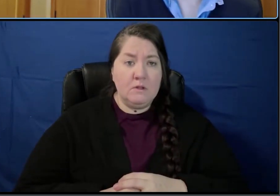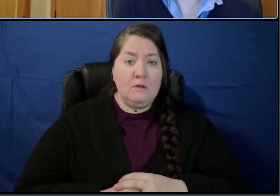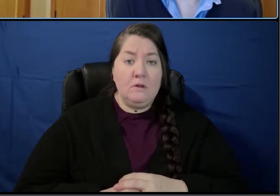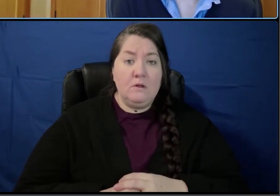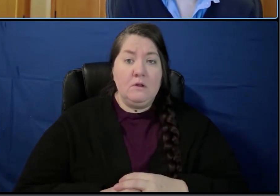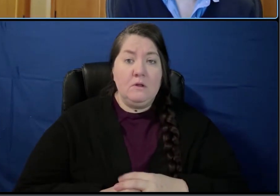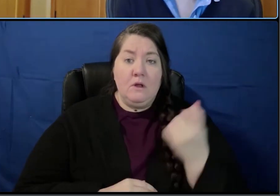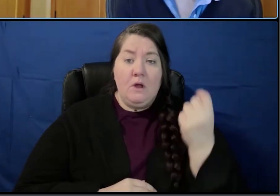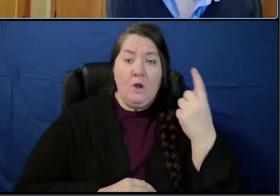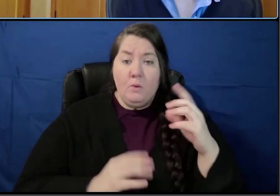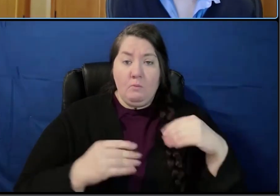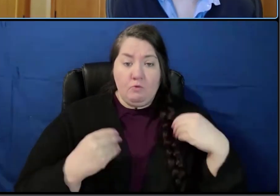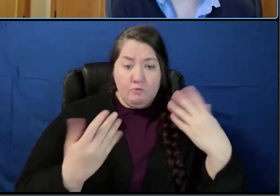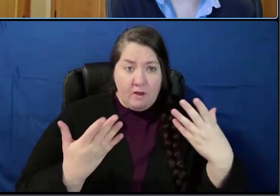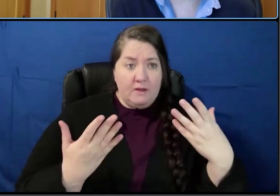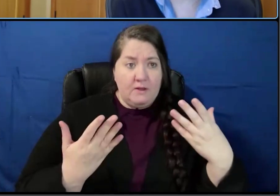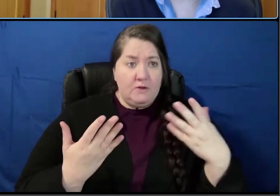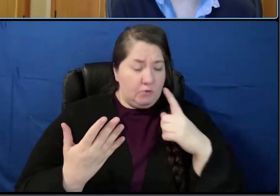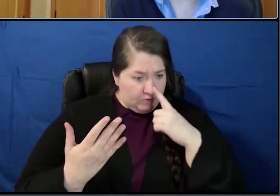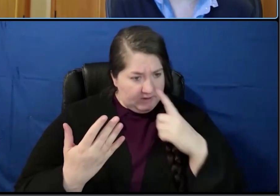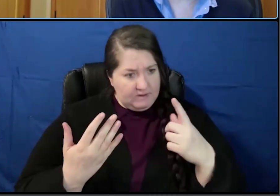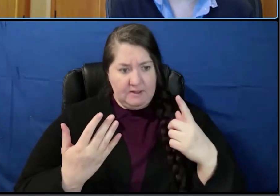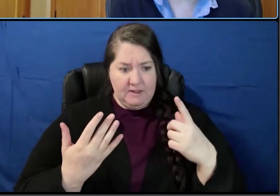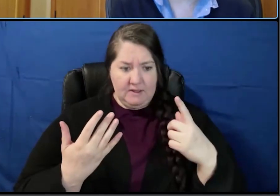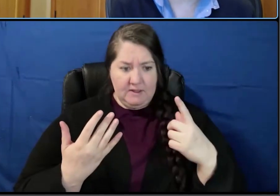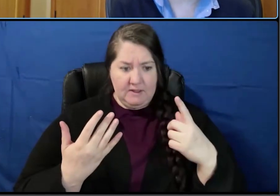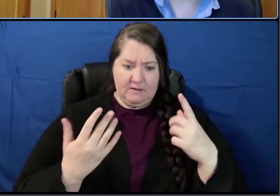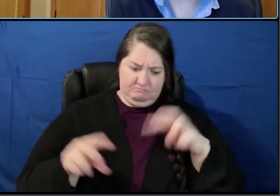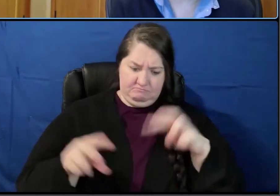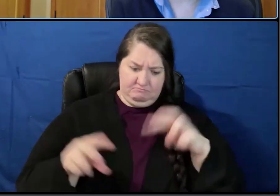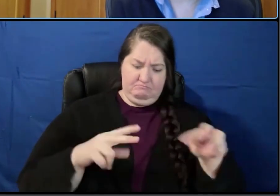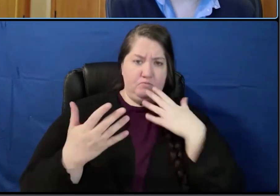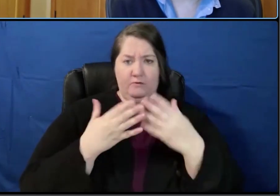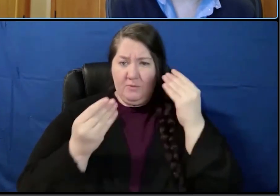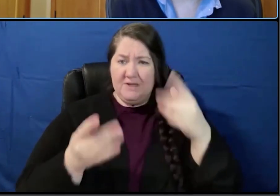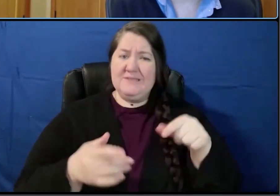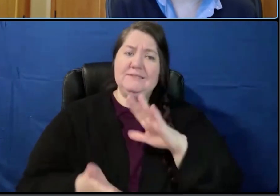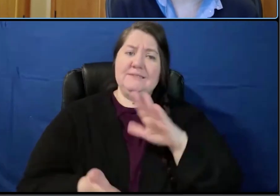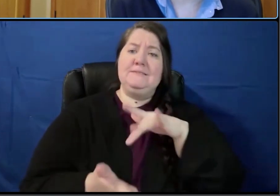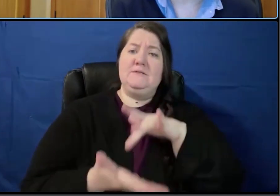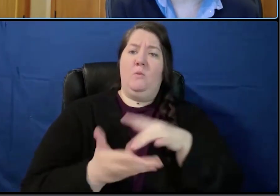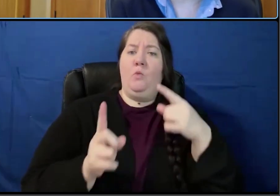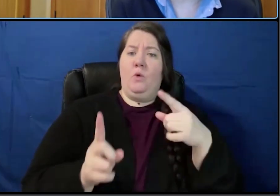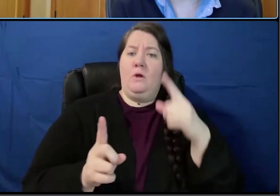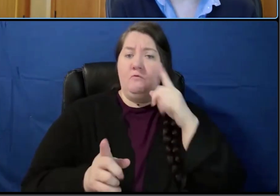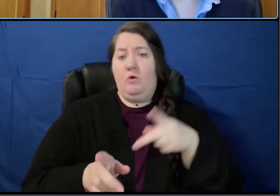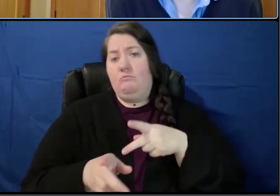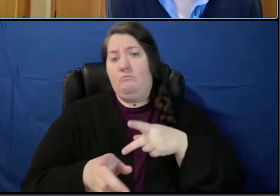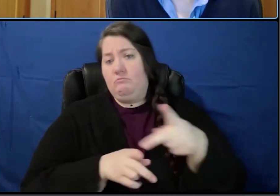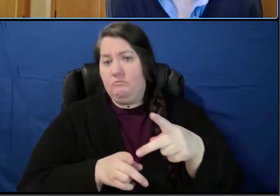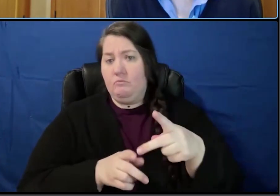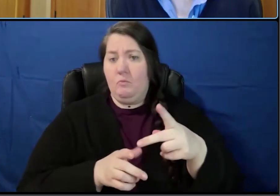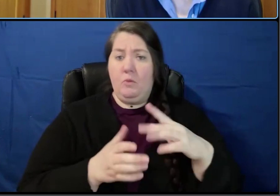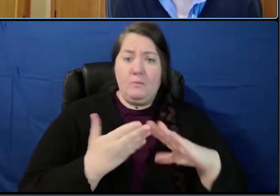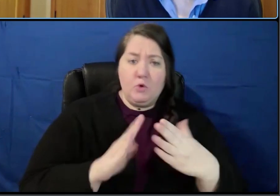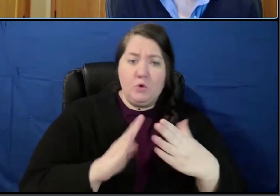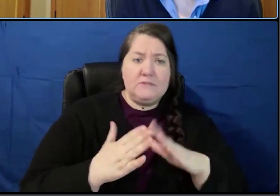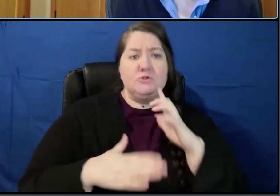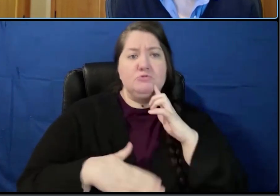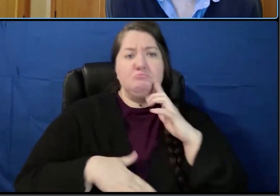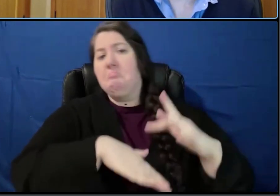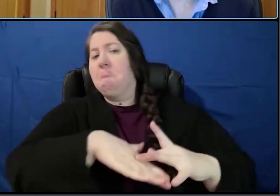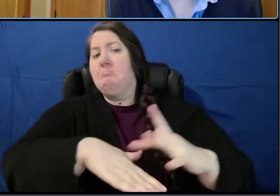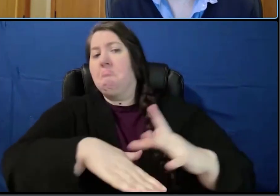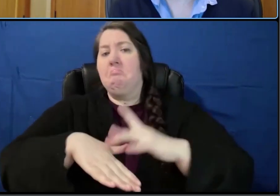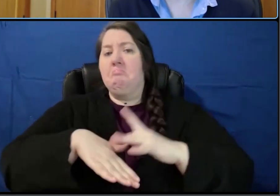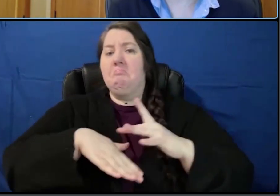we've provided such high-level information, it's become a center point for our professional communities as well. So we're happy